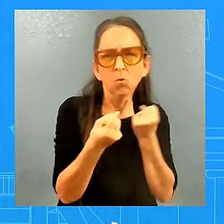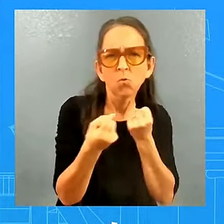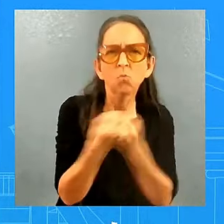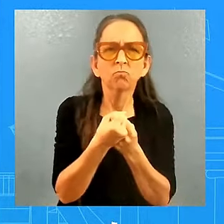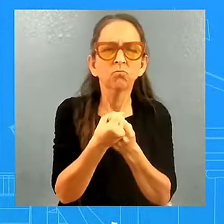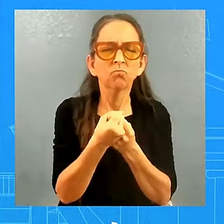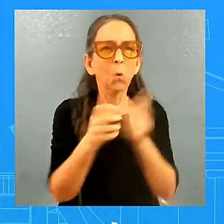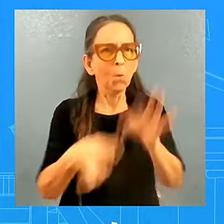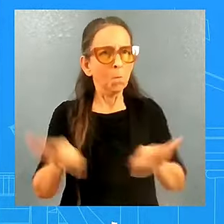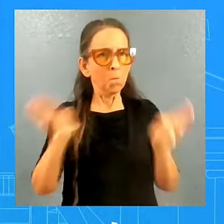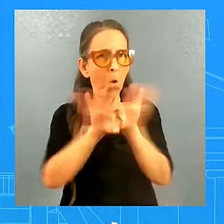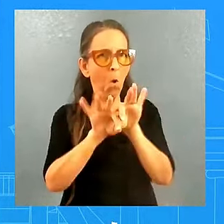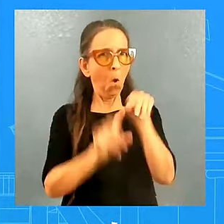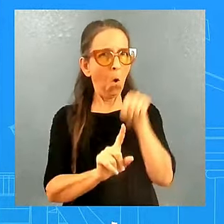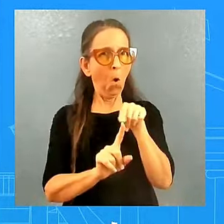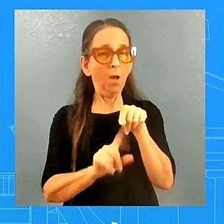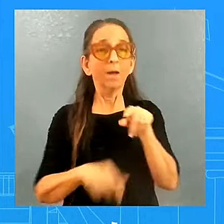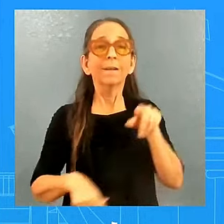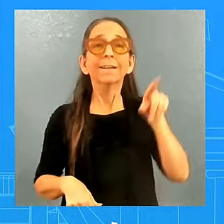believed he did the right thing.